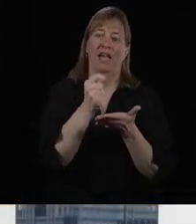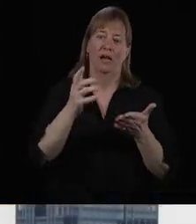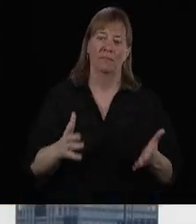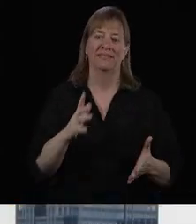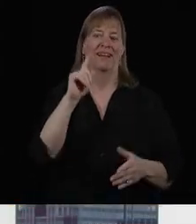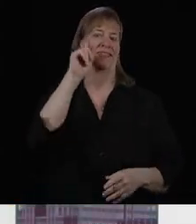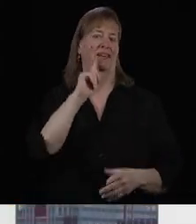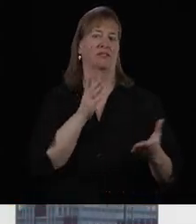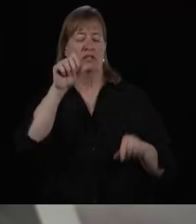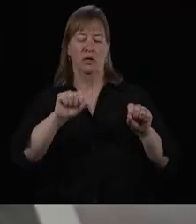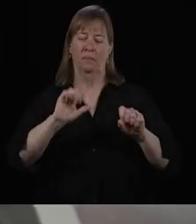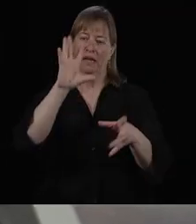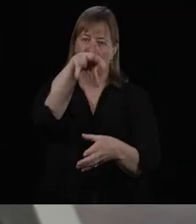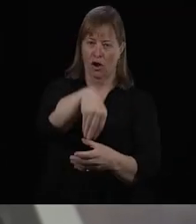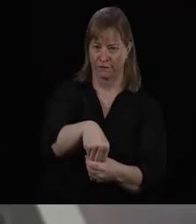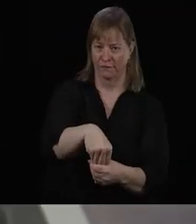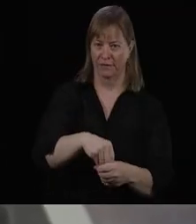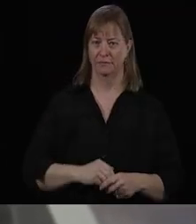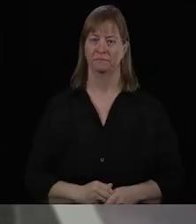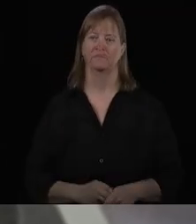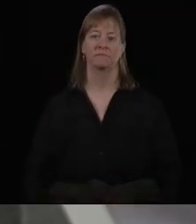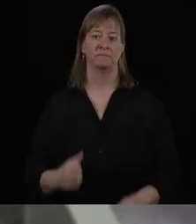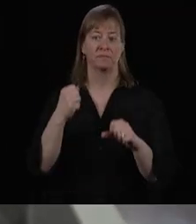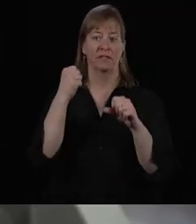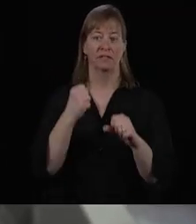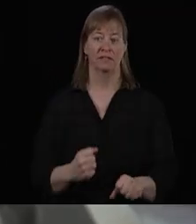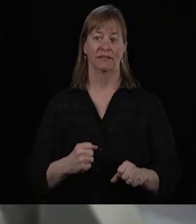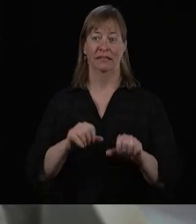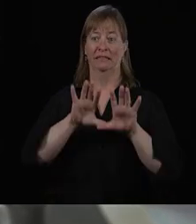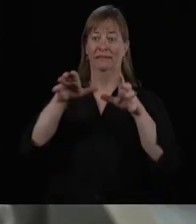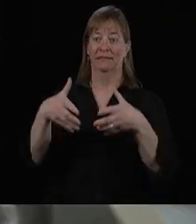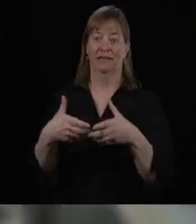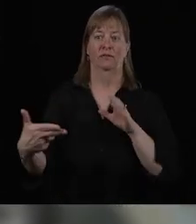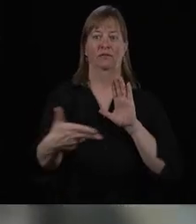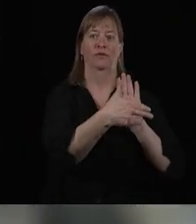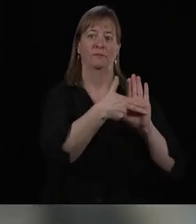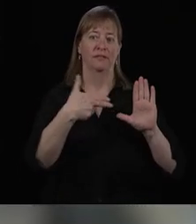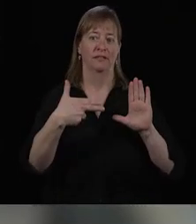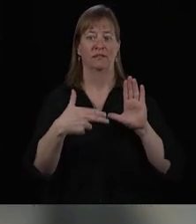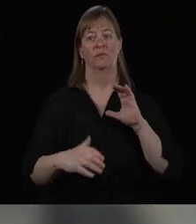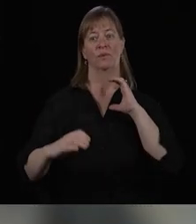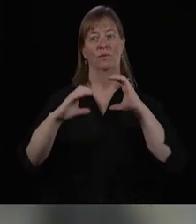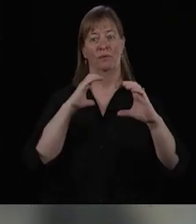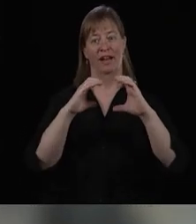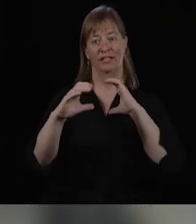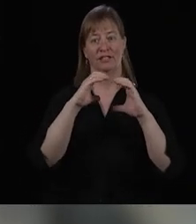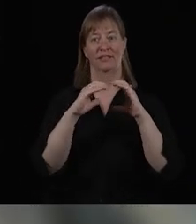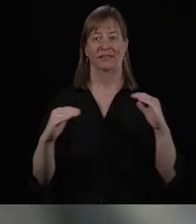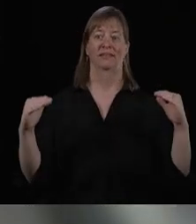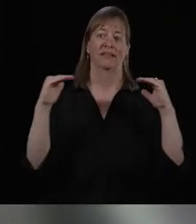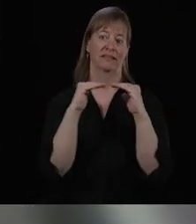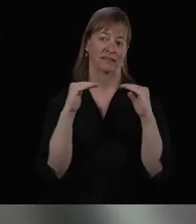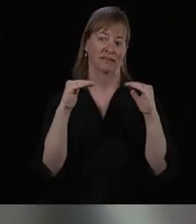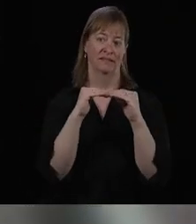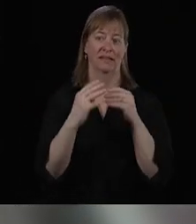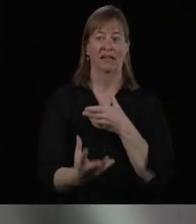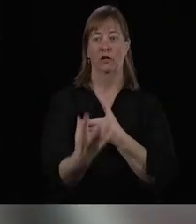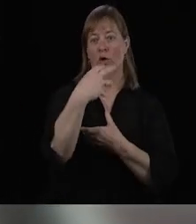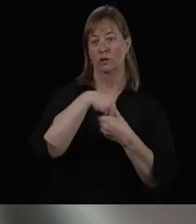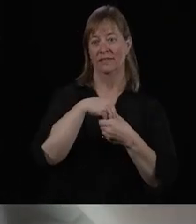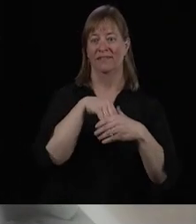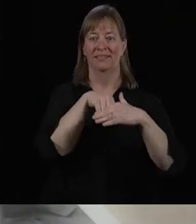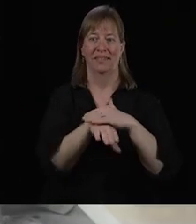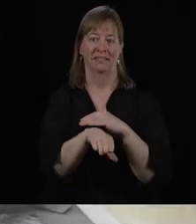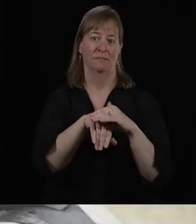Cincinnati community it's strong legacy and reputation fostering communication equity inclusion and access